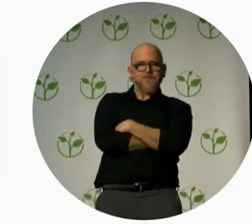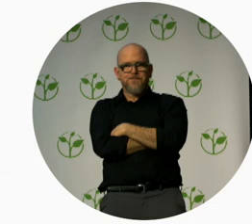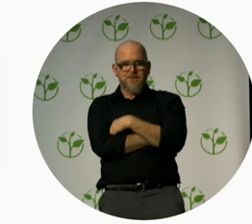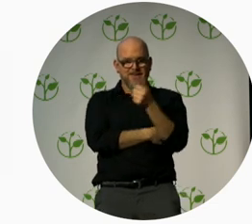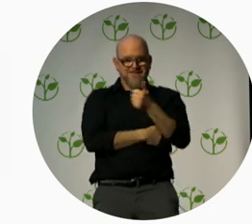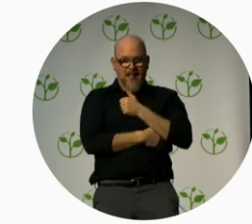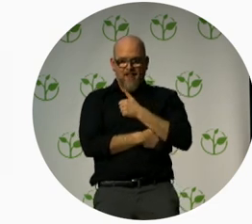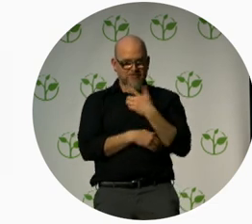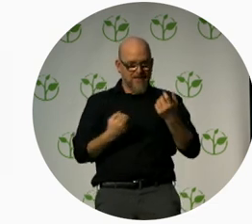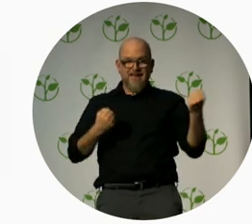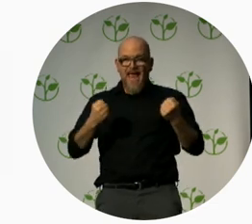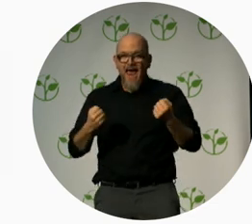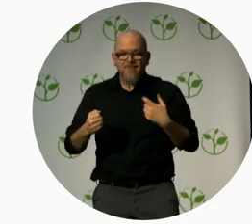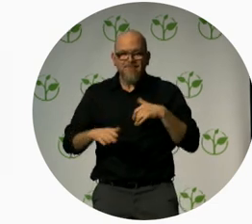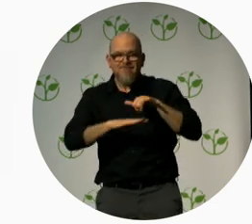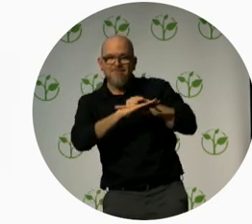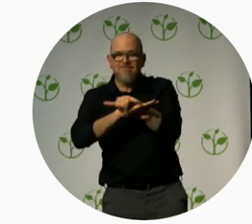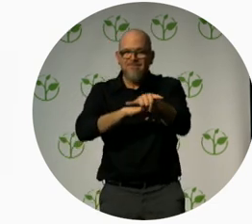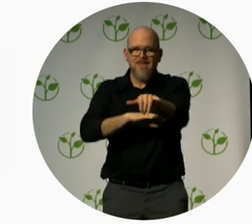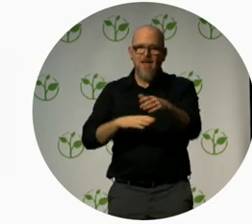to differences. It's your attitude.